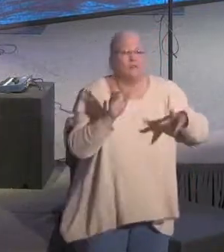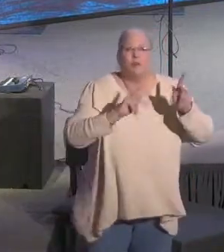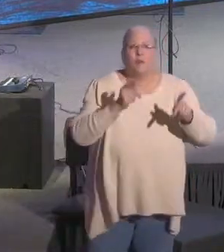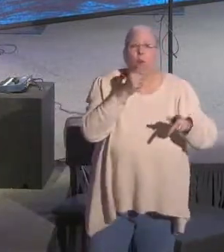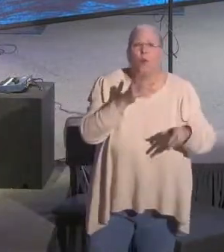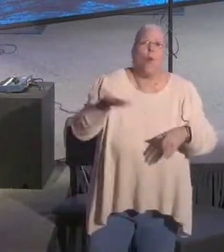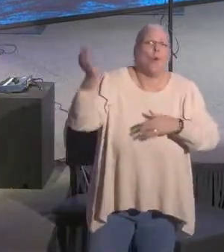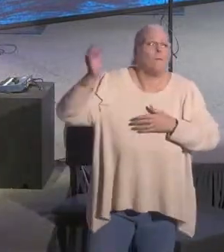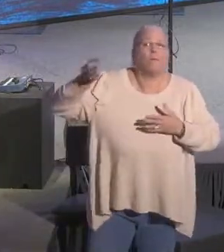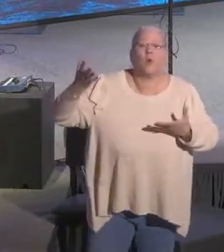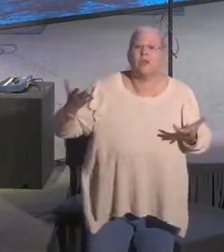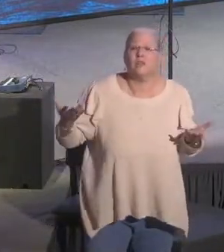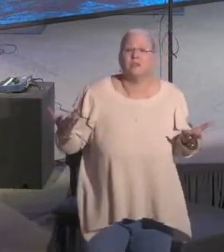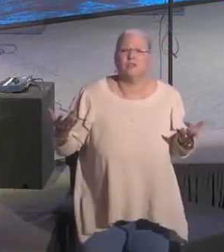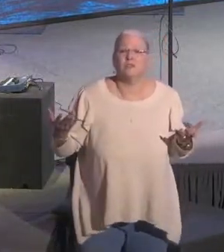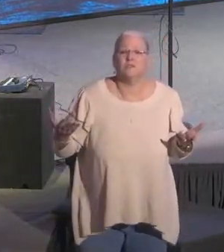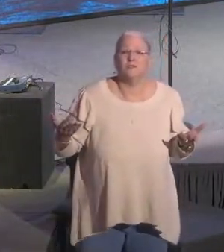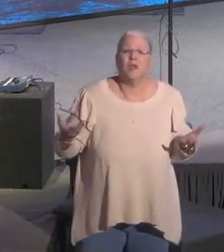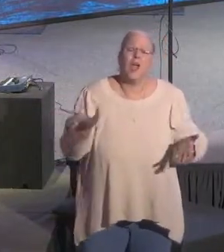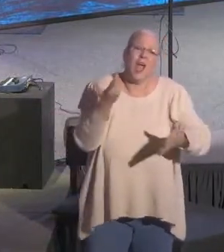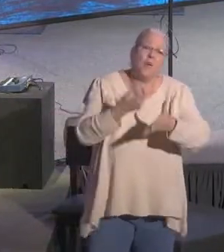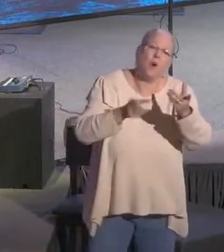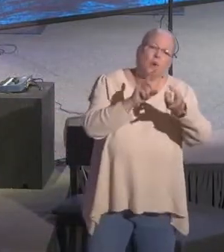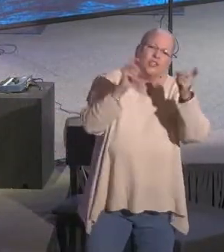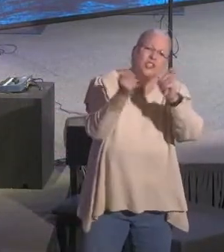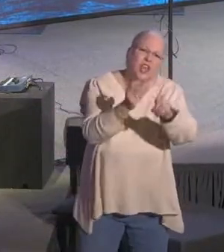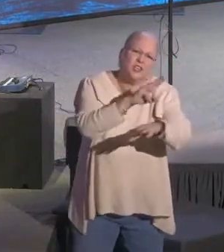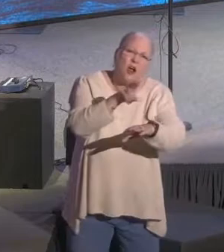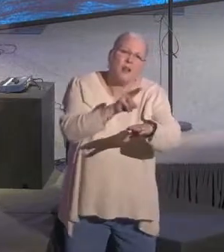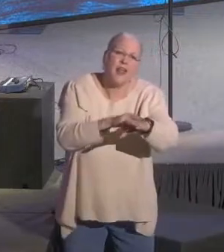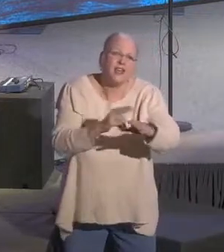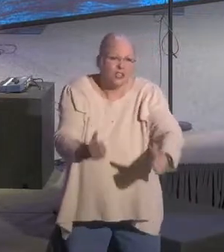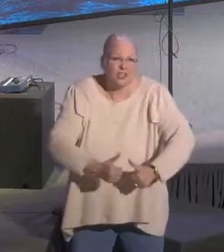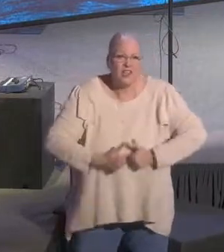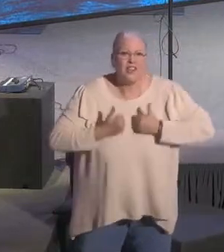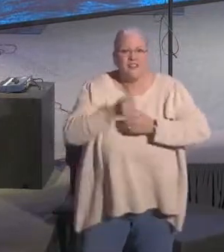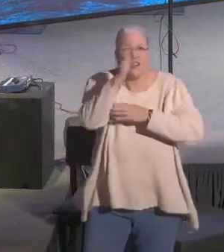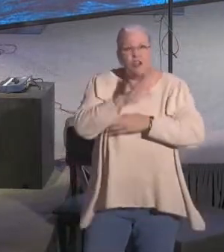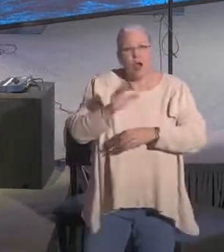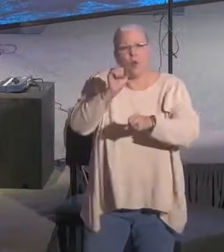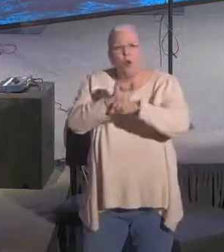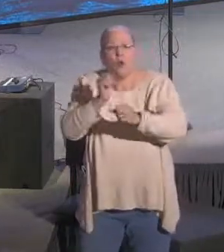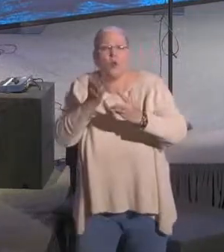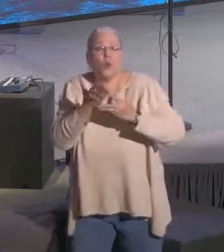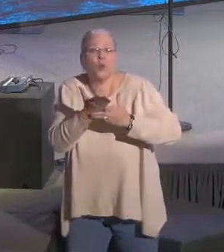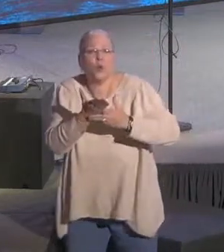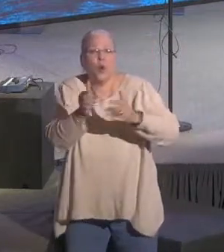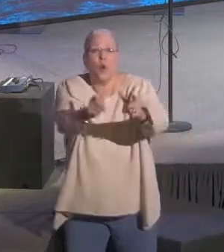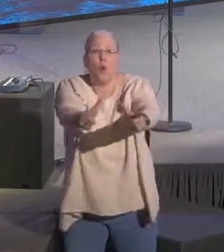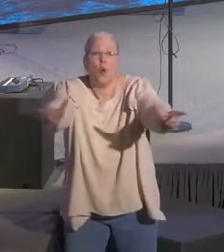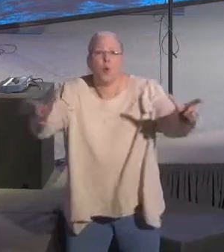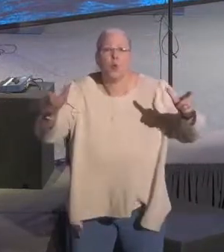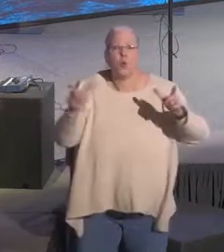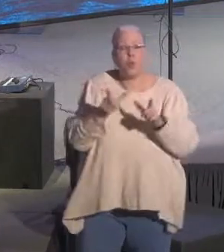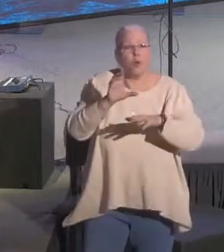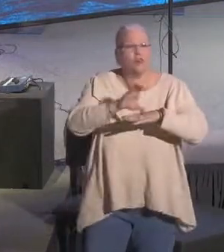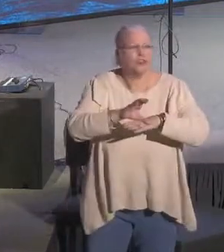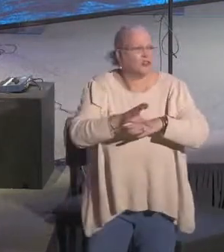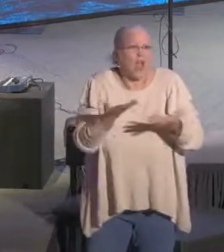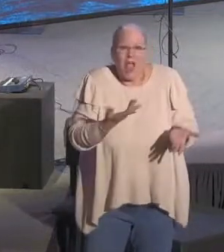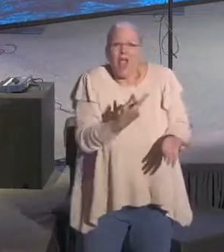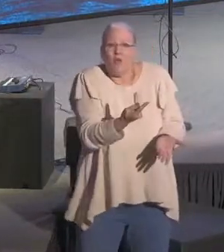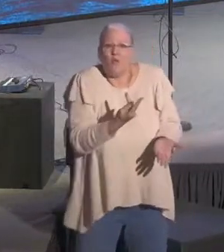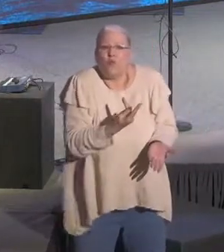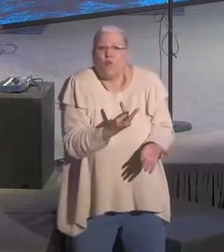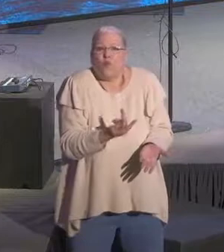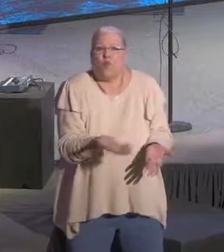but I want to tell you what will change our nation. It is the living God working through the local church, and we are part of that. That's a privilege.